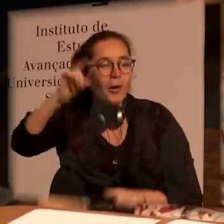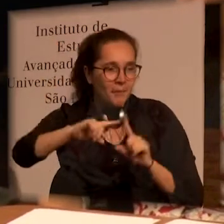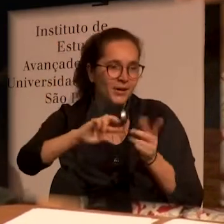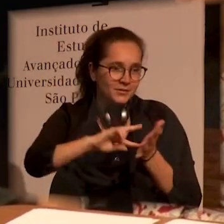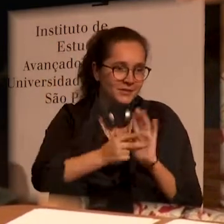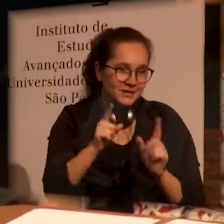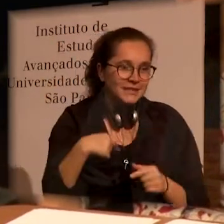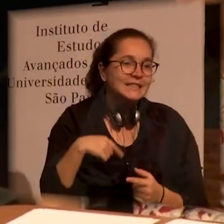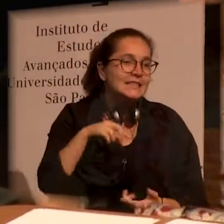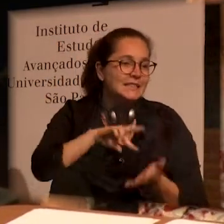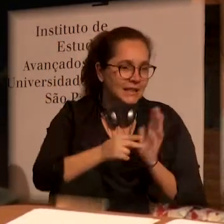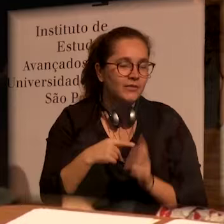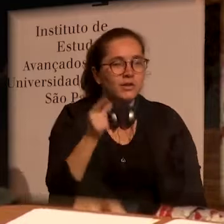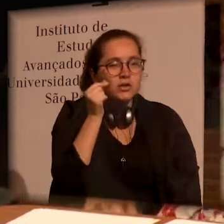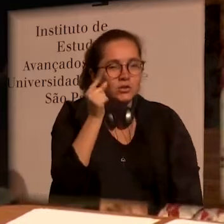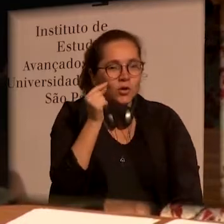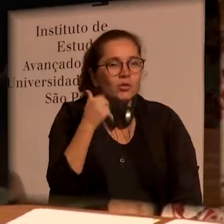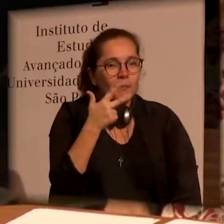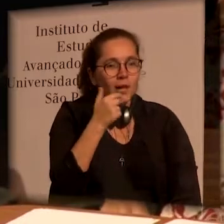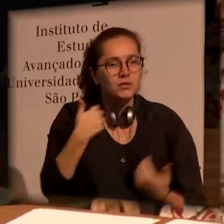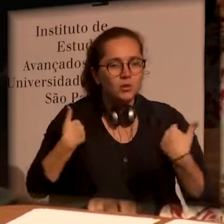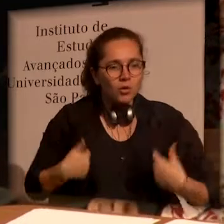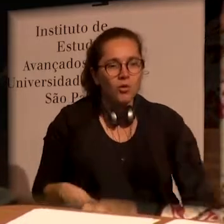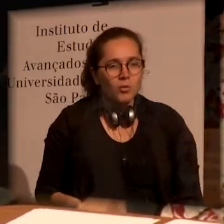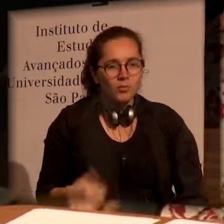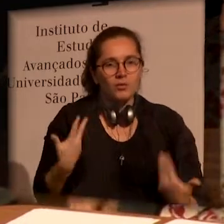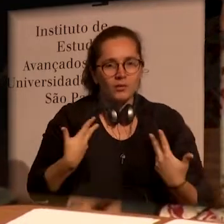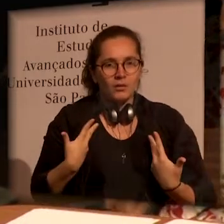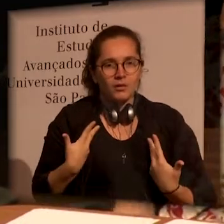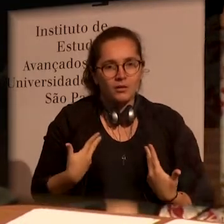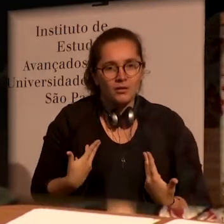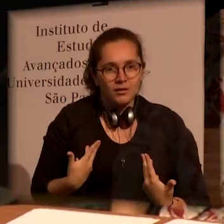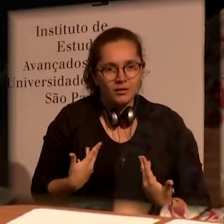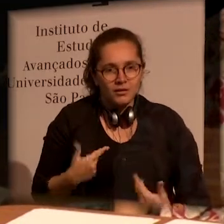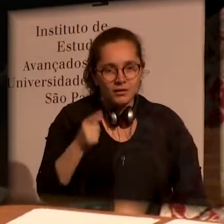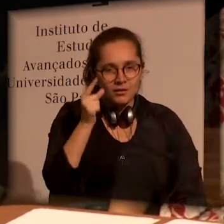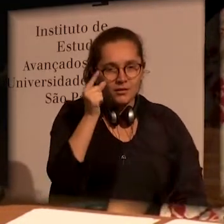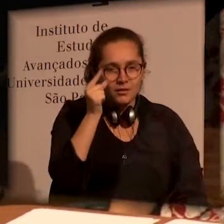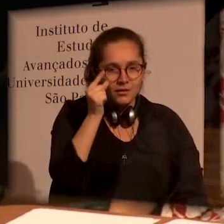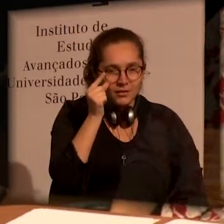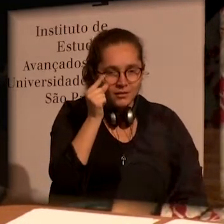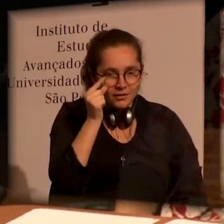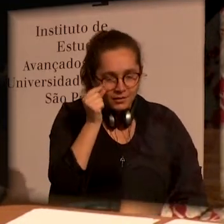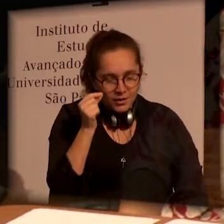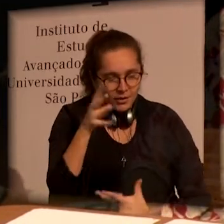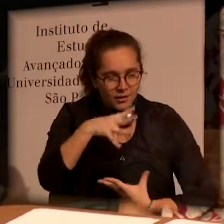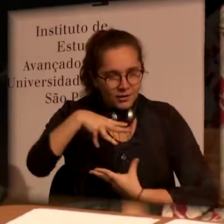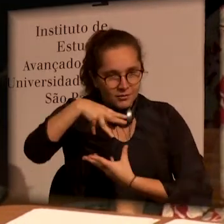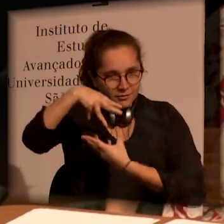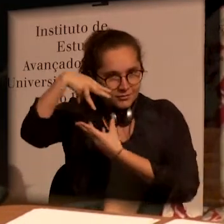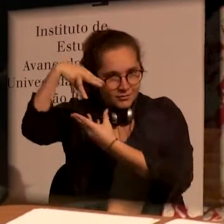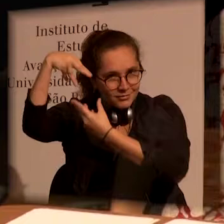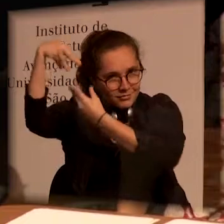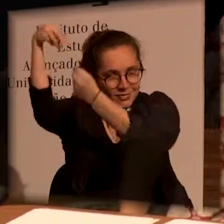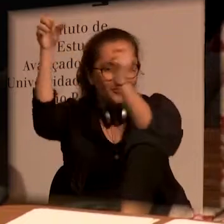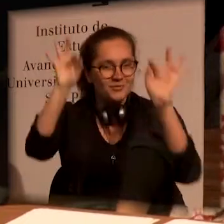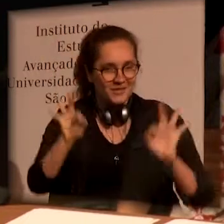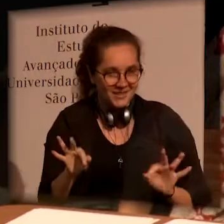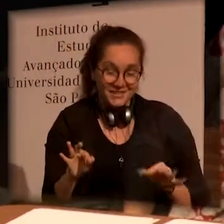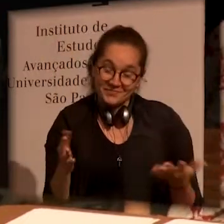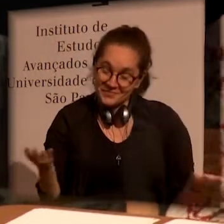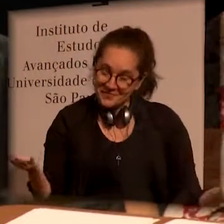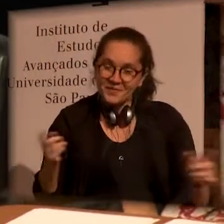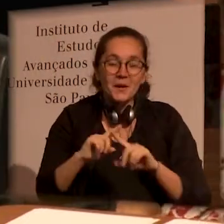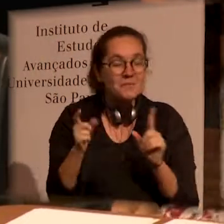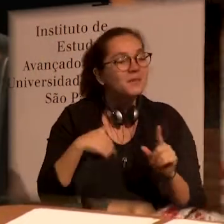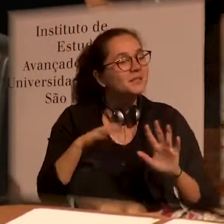travel, called sleep, where the spirit goes to somewhere which